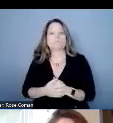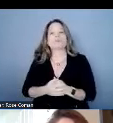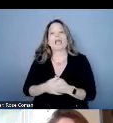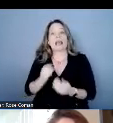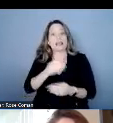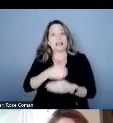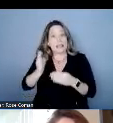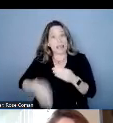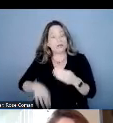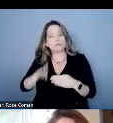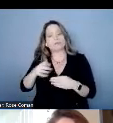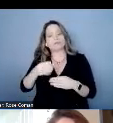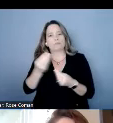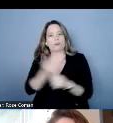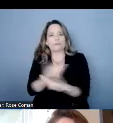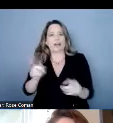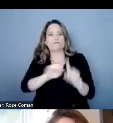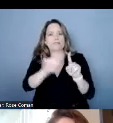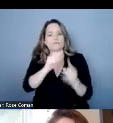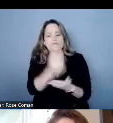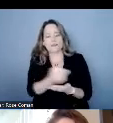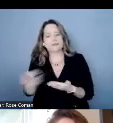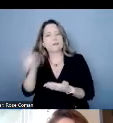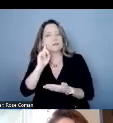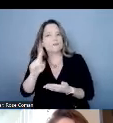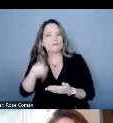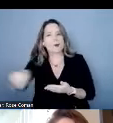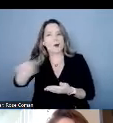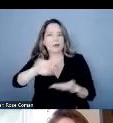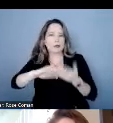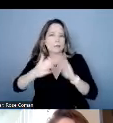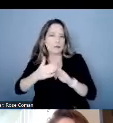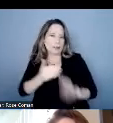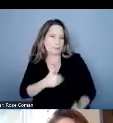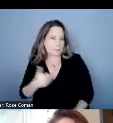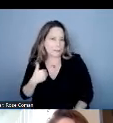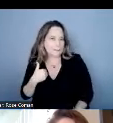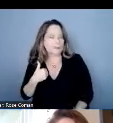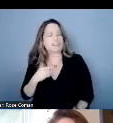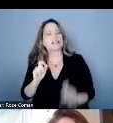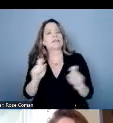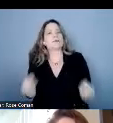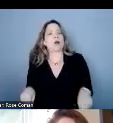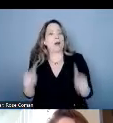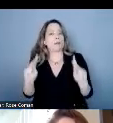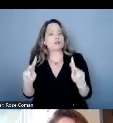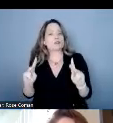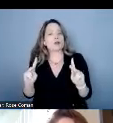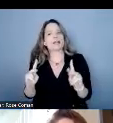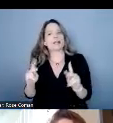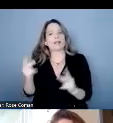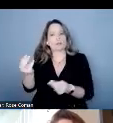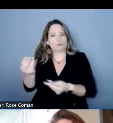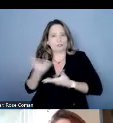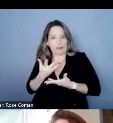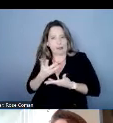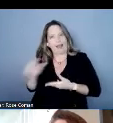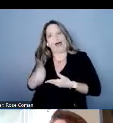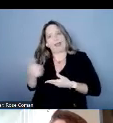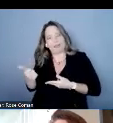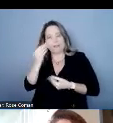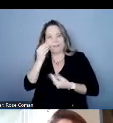going to share some resources for the community members and give you a chance to share some of those with us as well in the chat